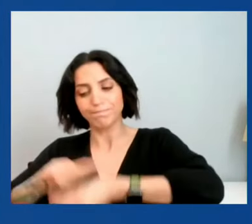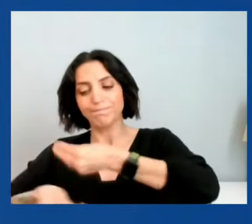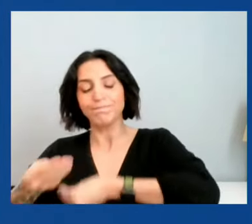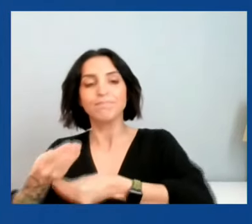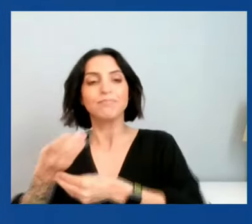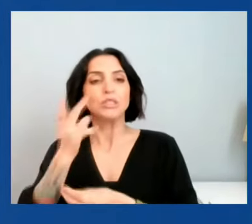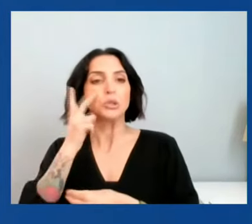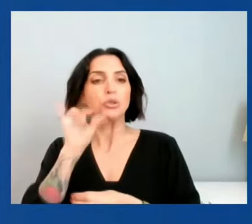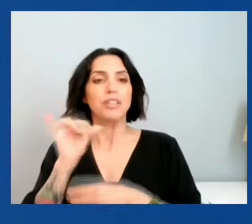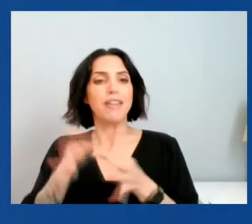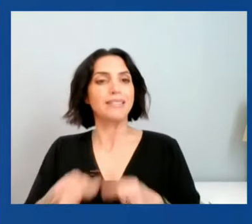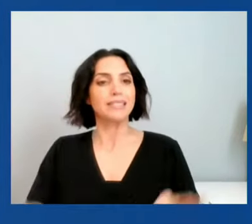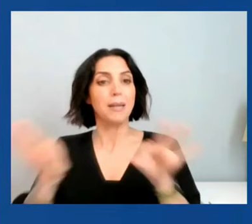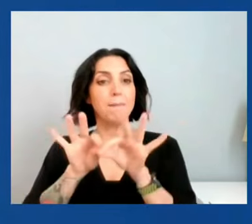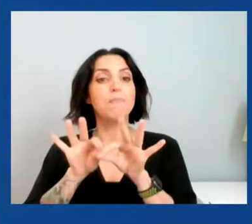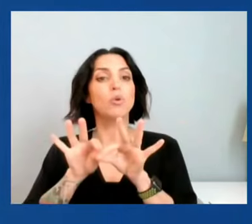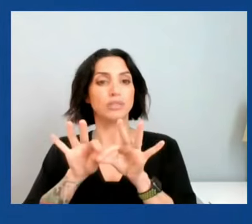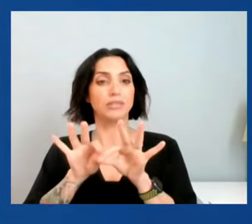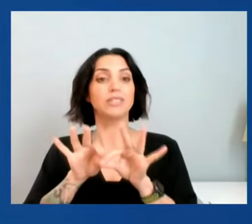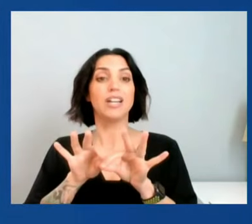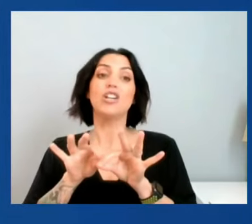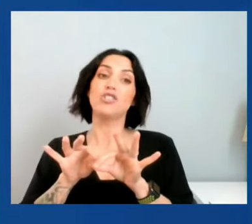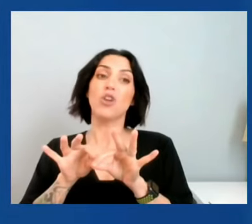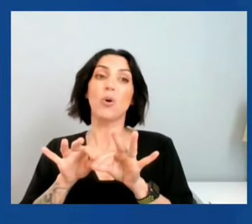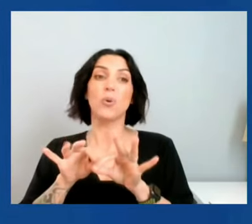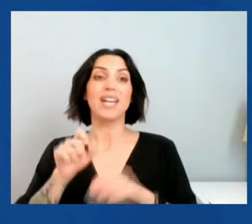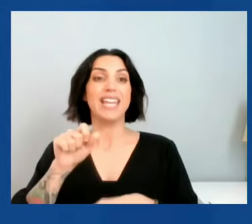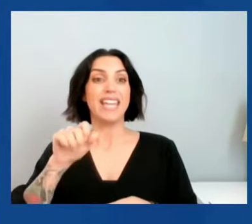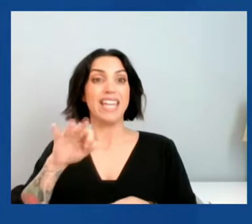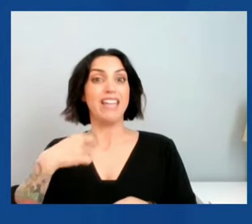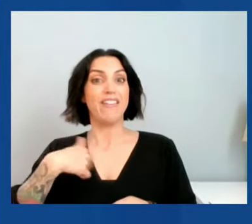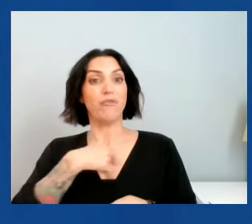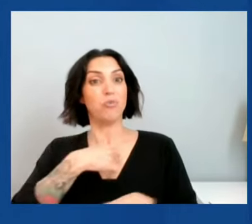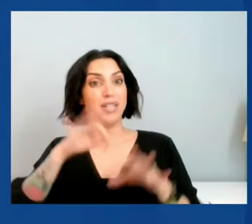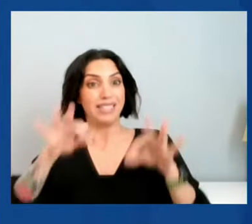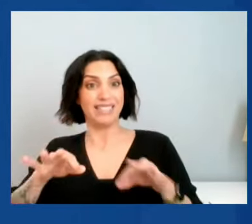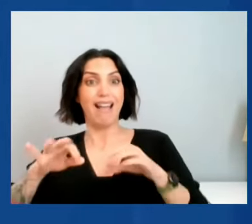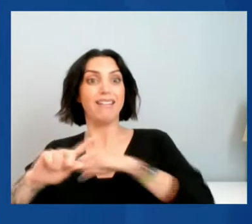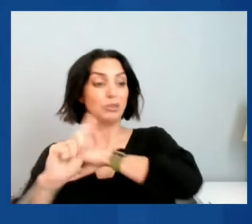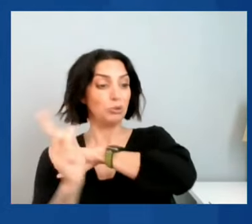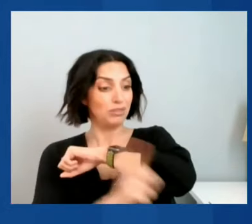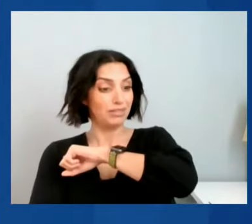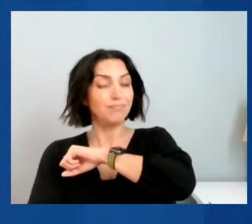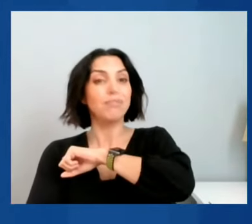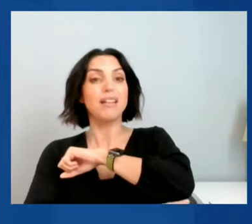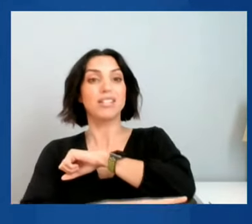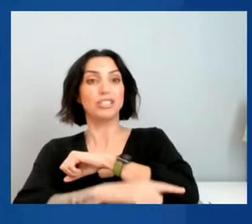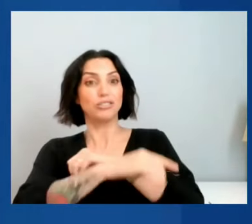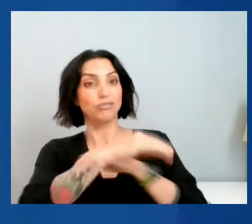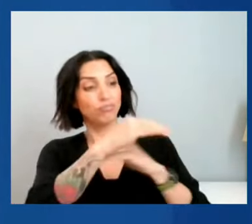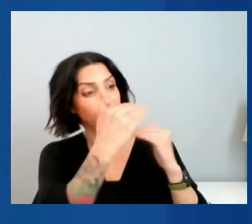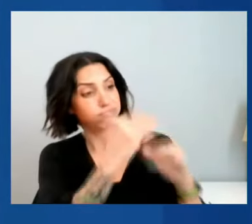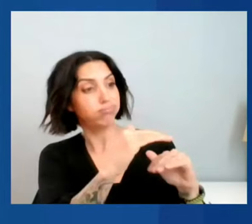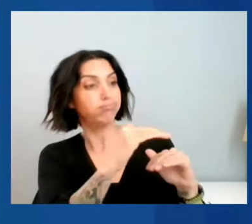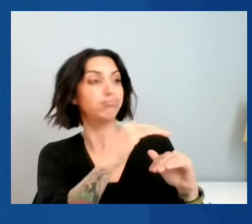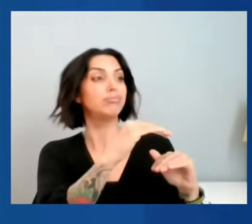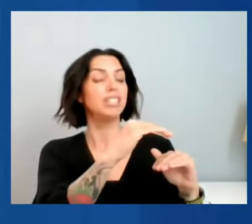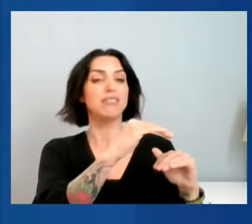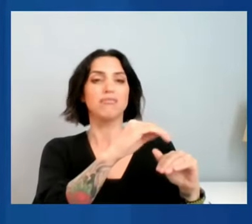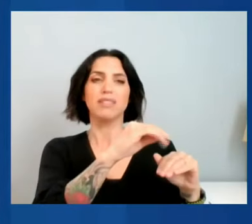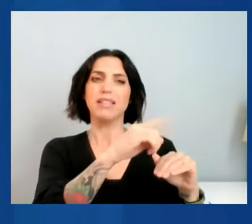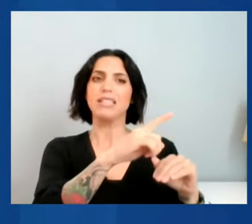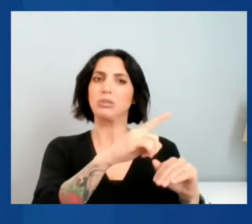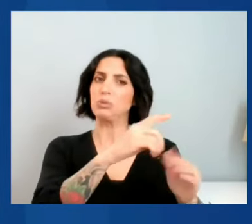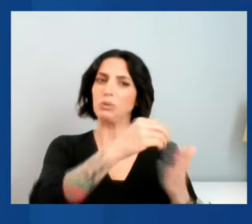to impose sanctions that can be immensely costly. And there are countries that